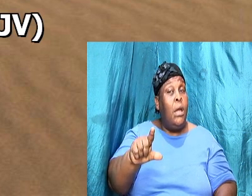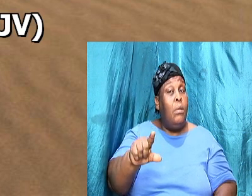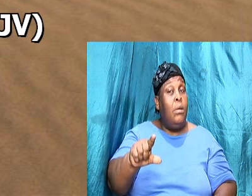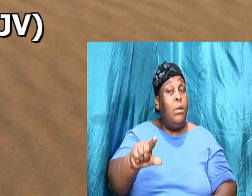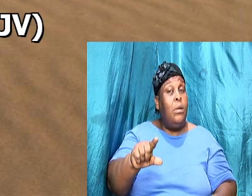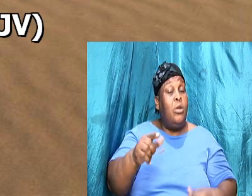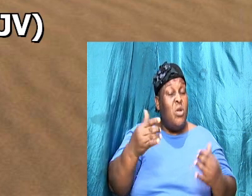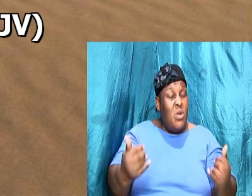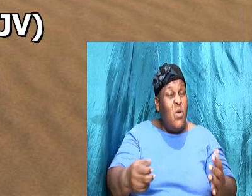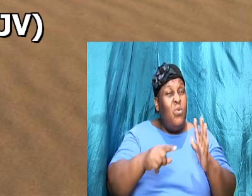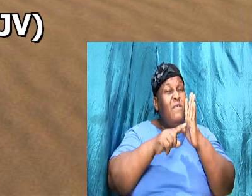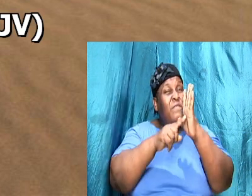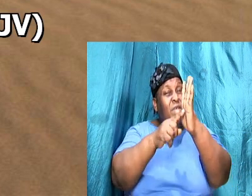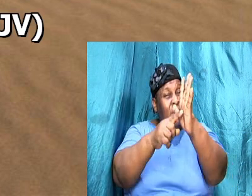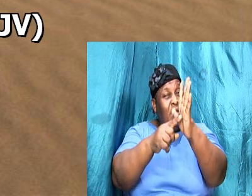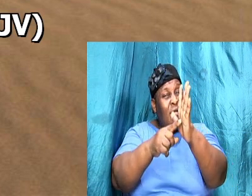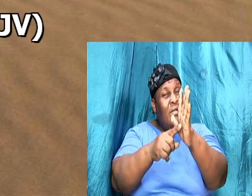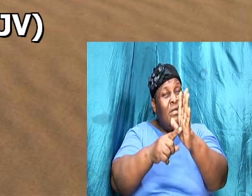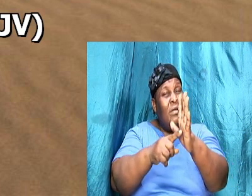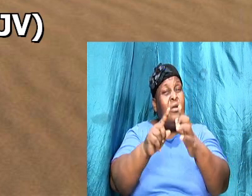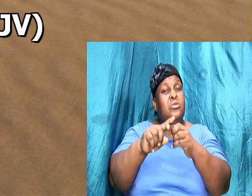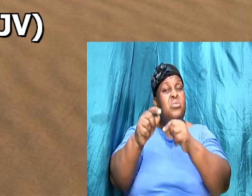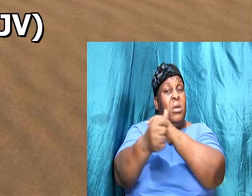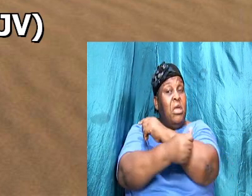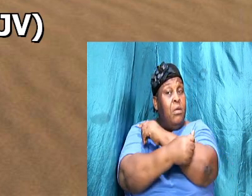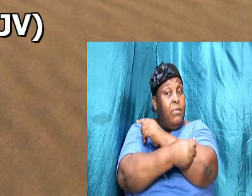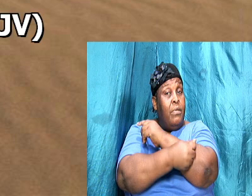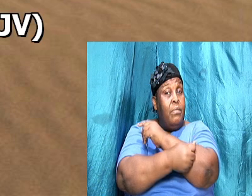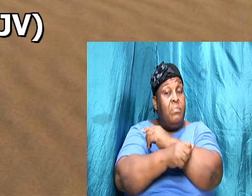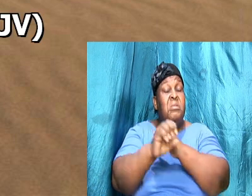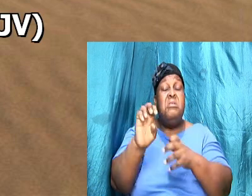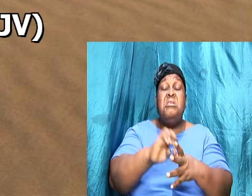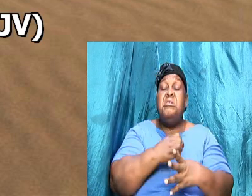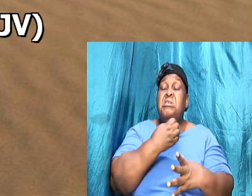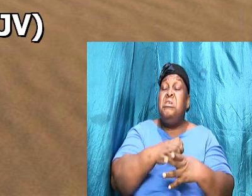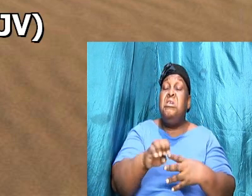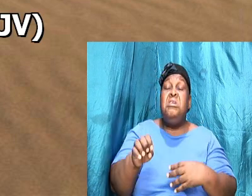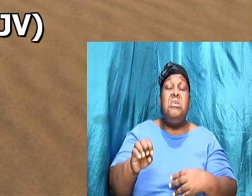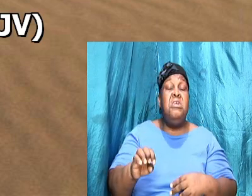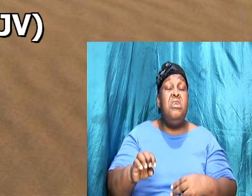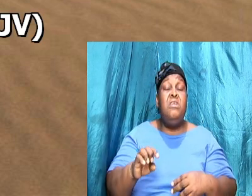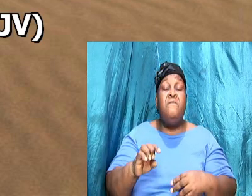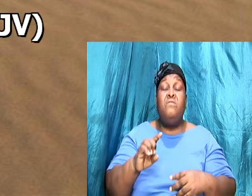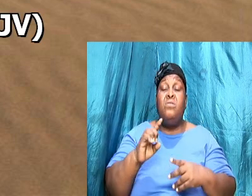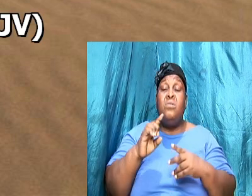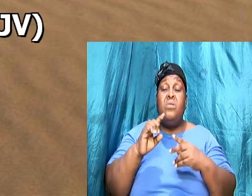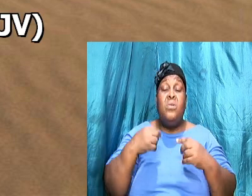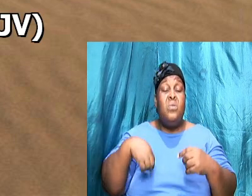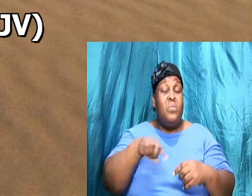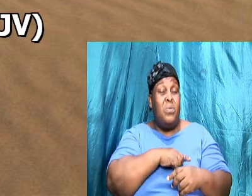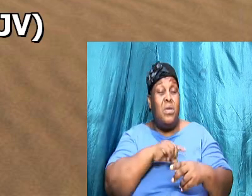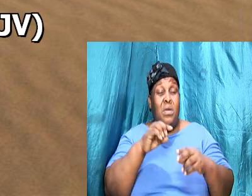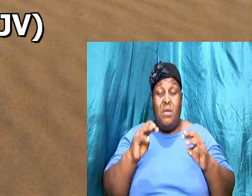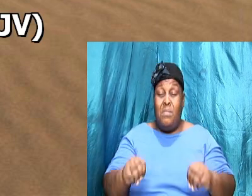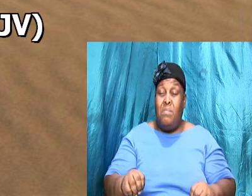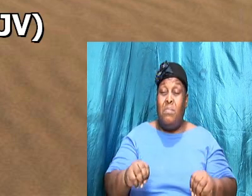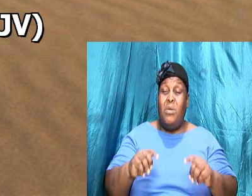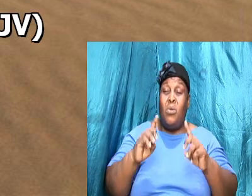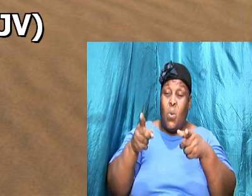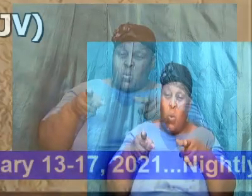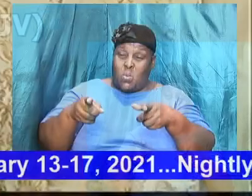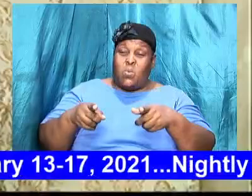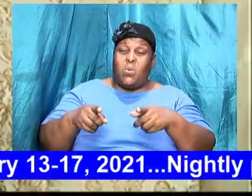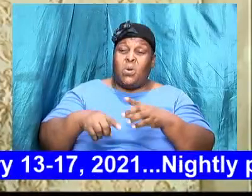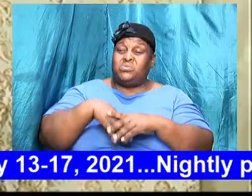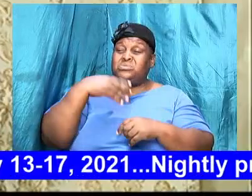so I am saying to us that even though we might go outside of God God put something in